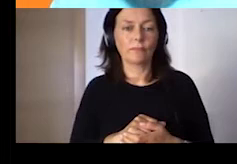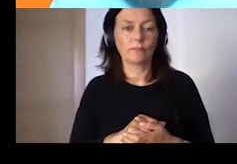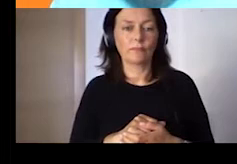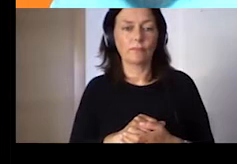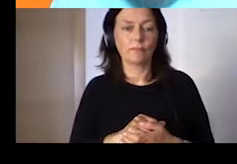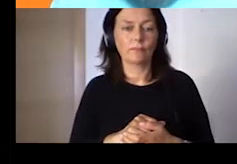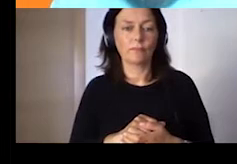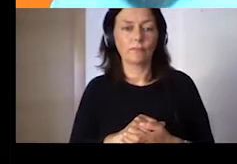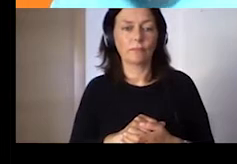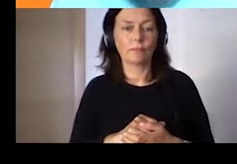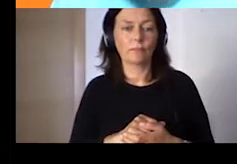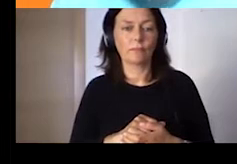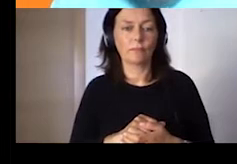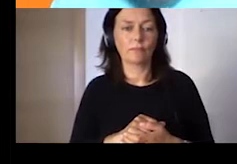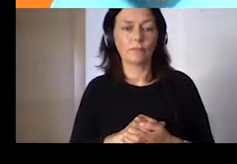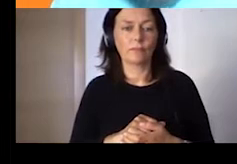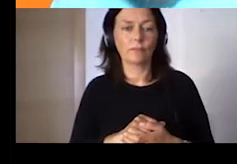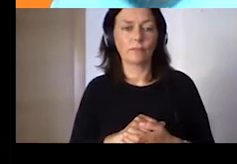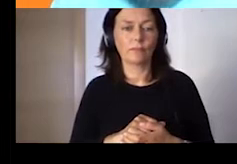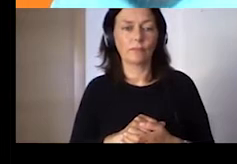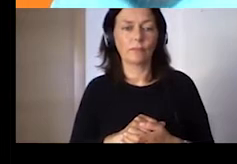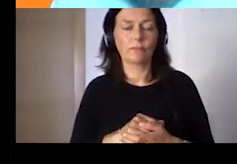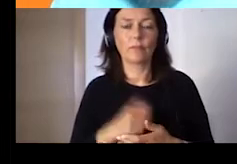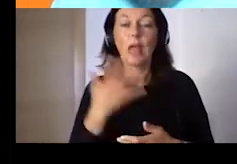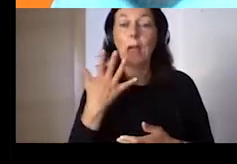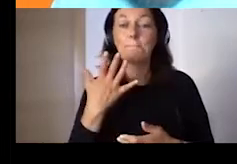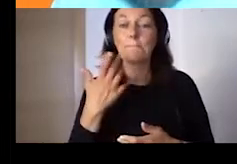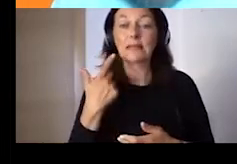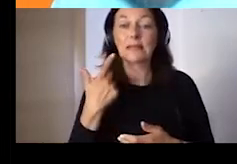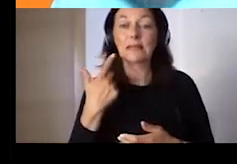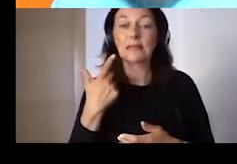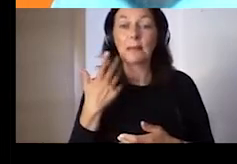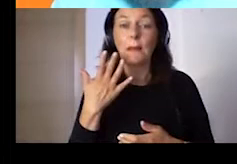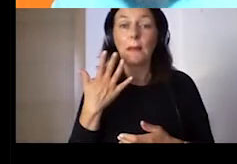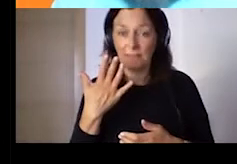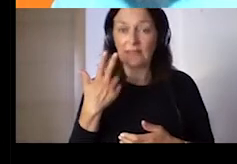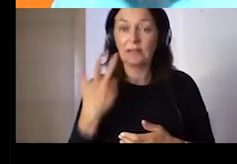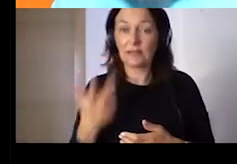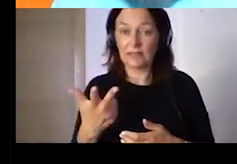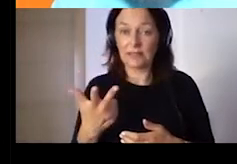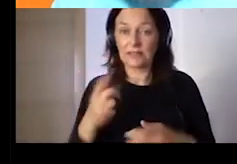35.3, 24.5.